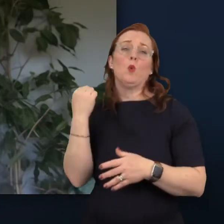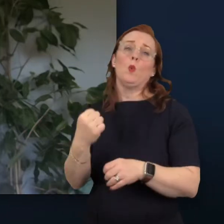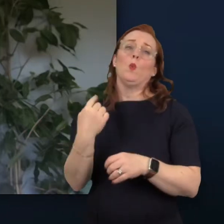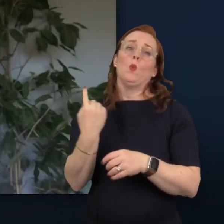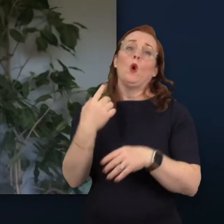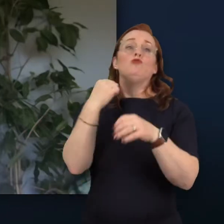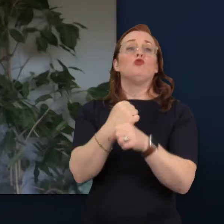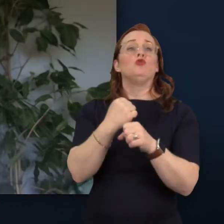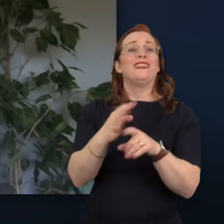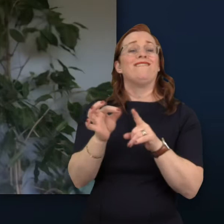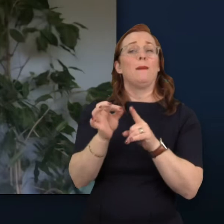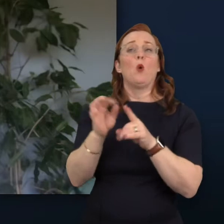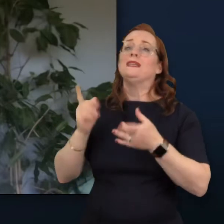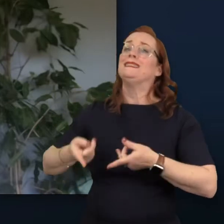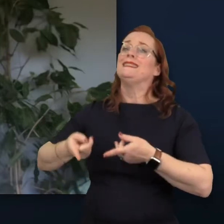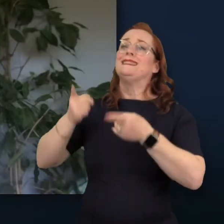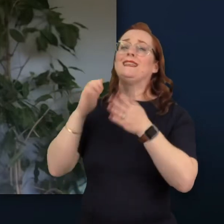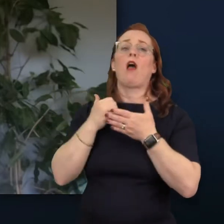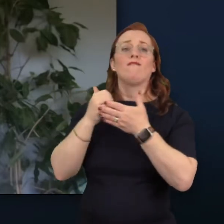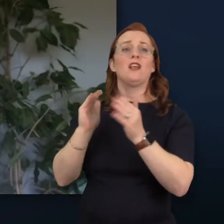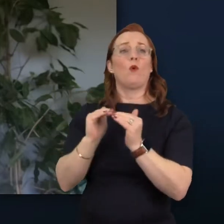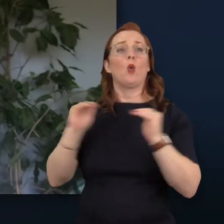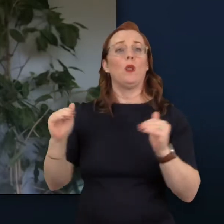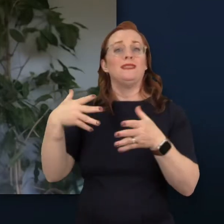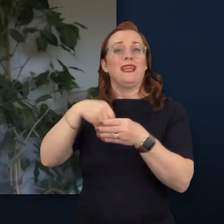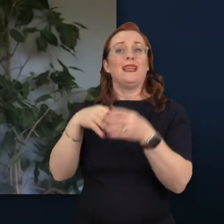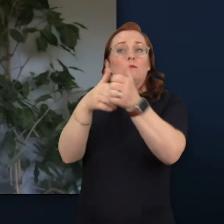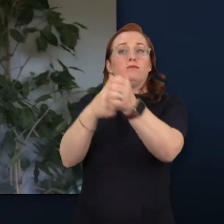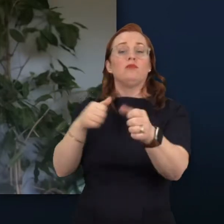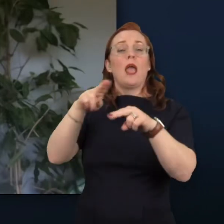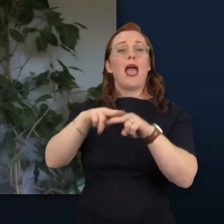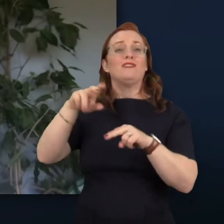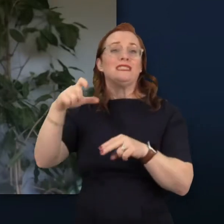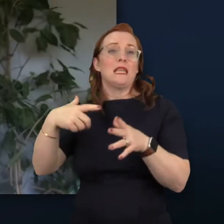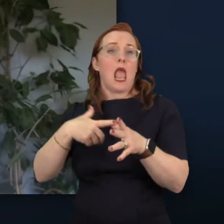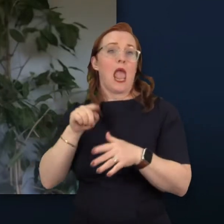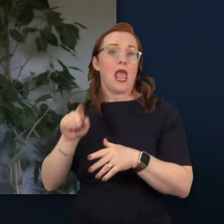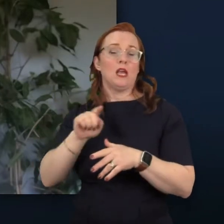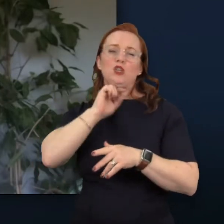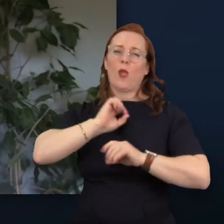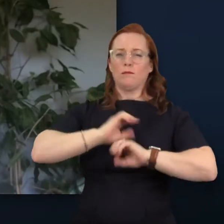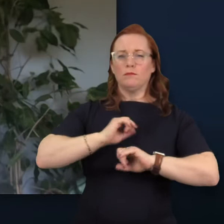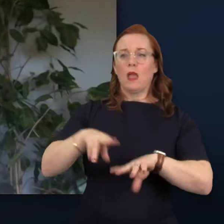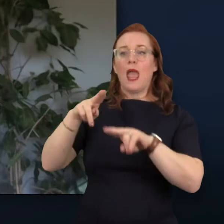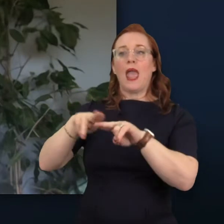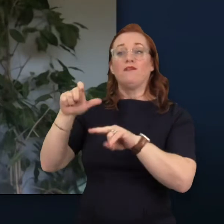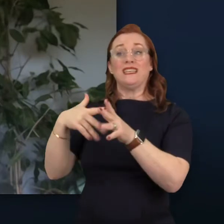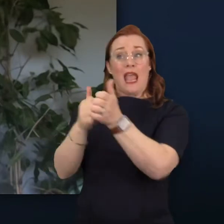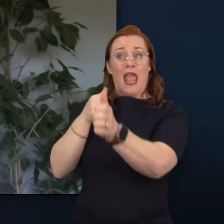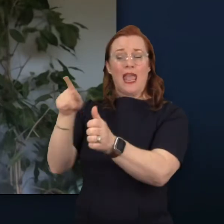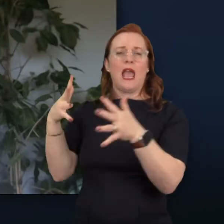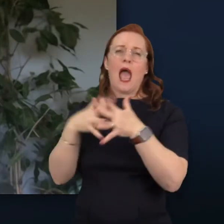Equality for the FCA, who will be sharing how the FCA is recognising the need to think different,